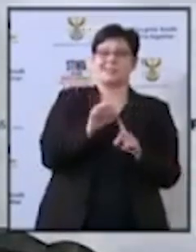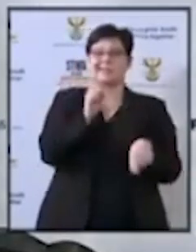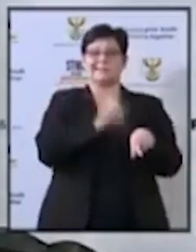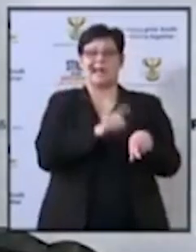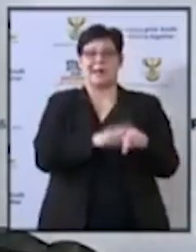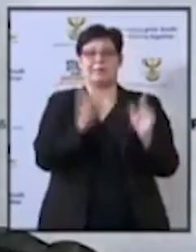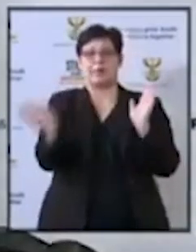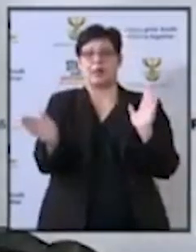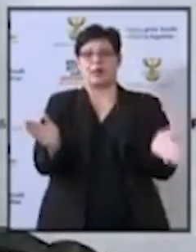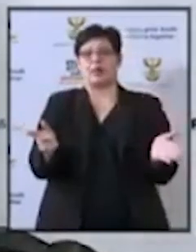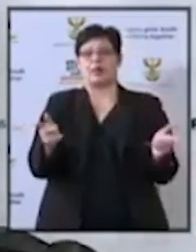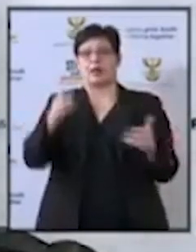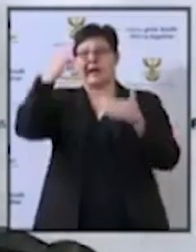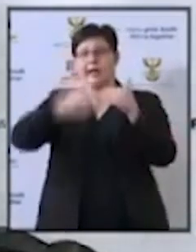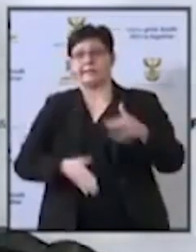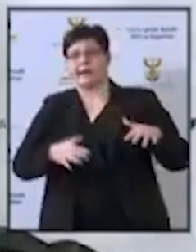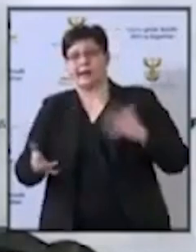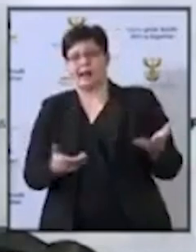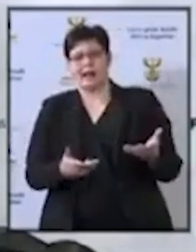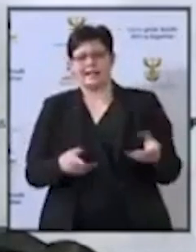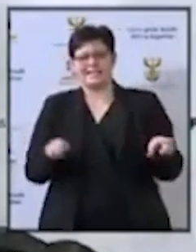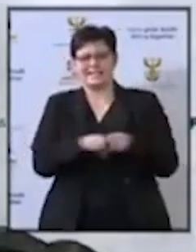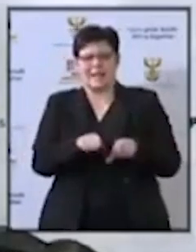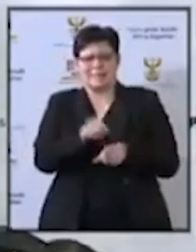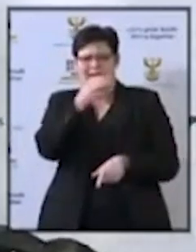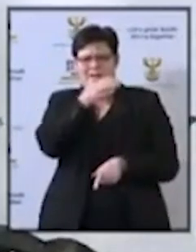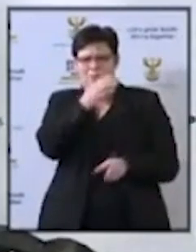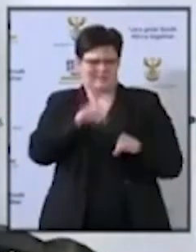on it unlike alcohol.